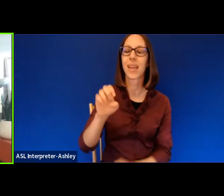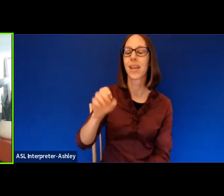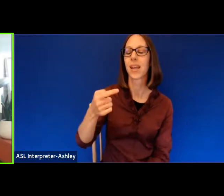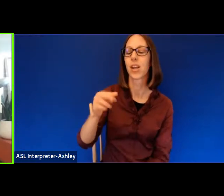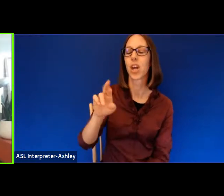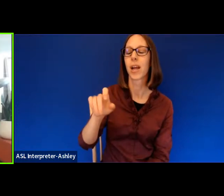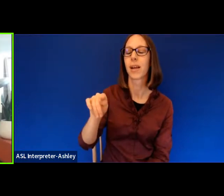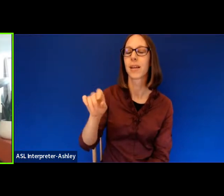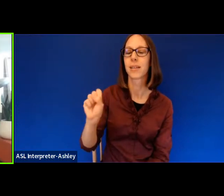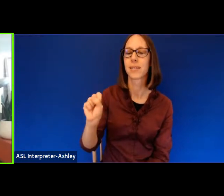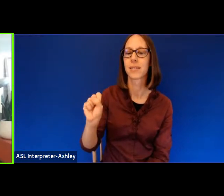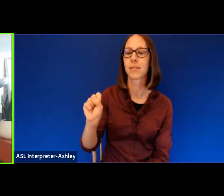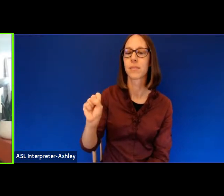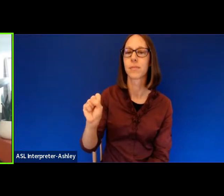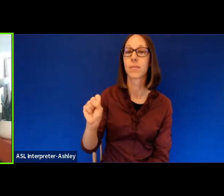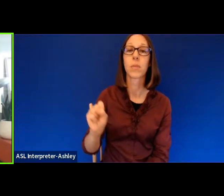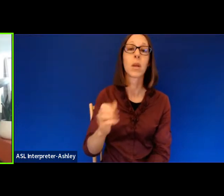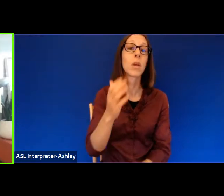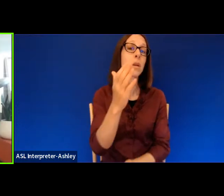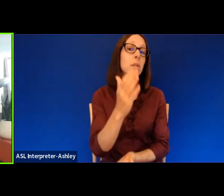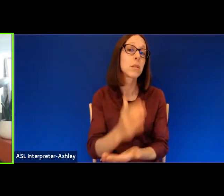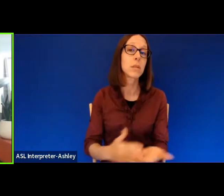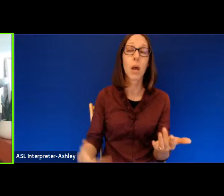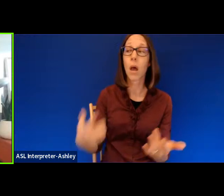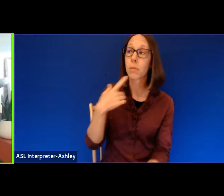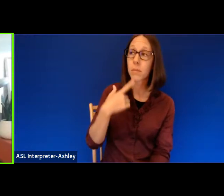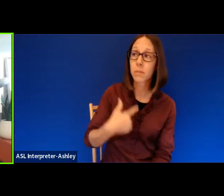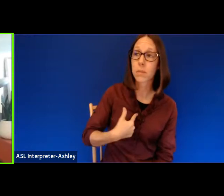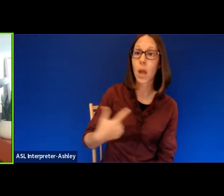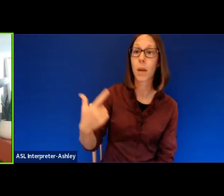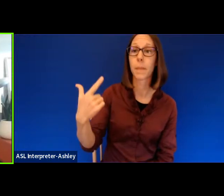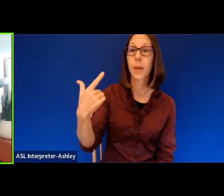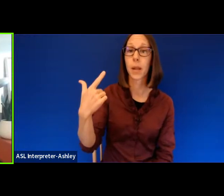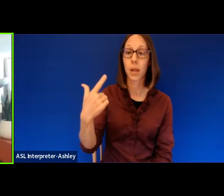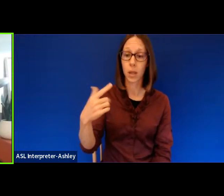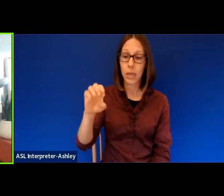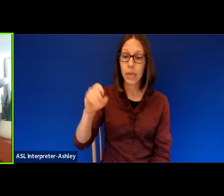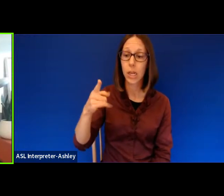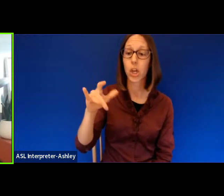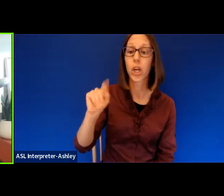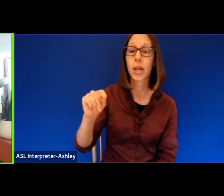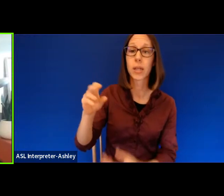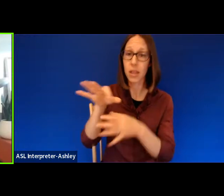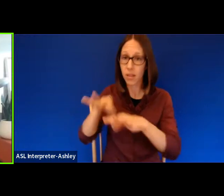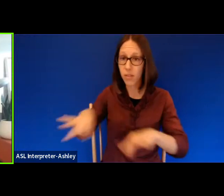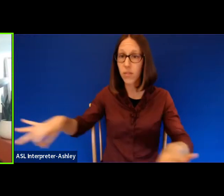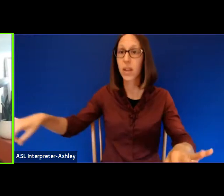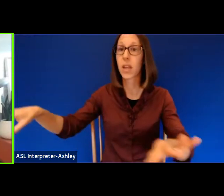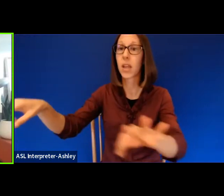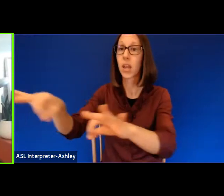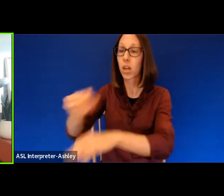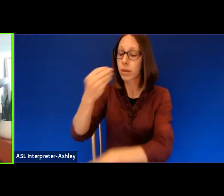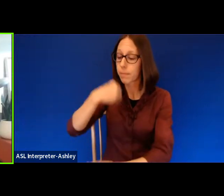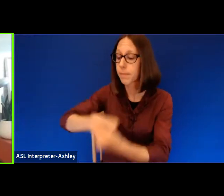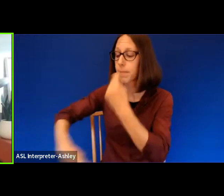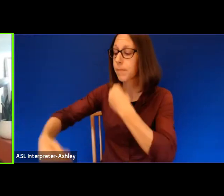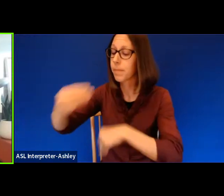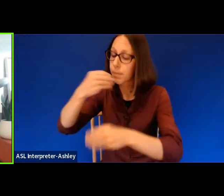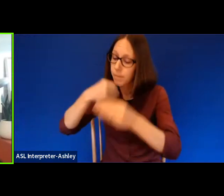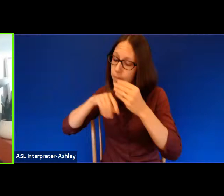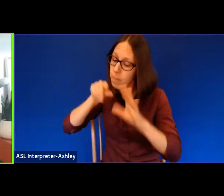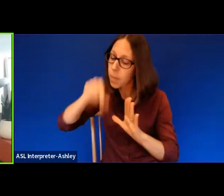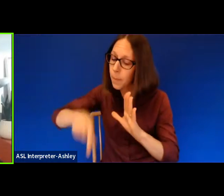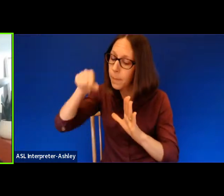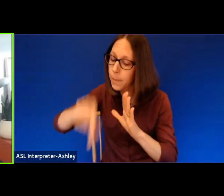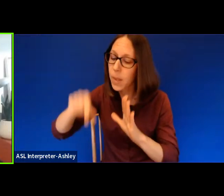Some say beauty may be the egret in the field who follows after the cows sensing slaughter.